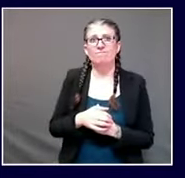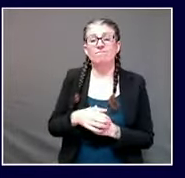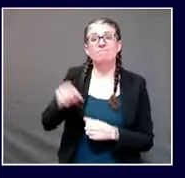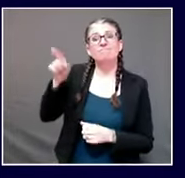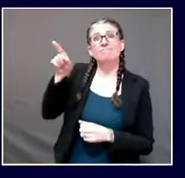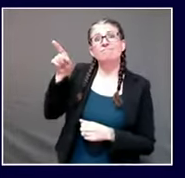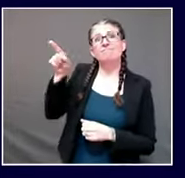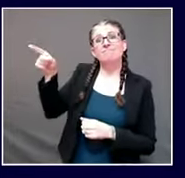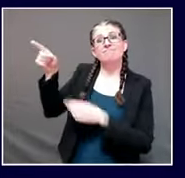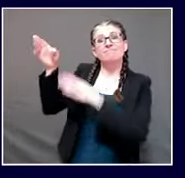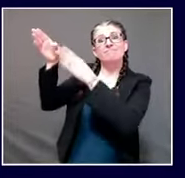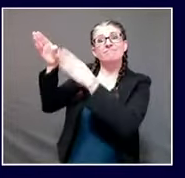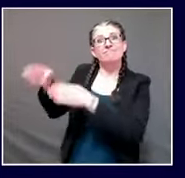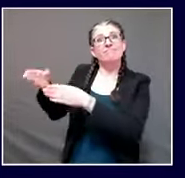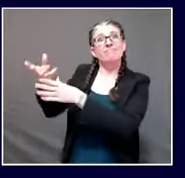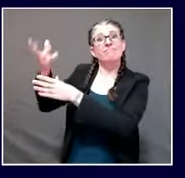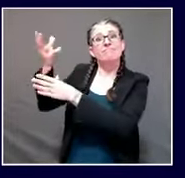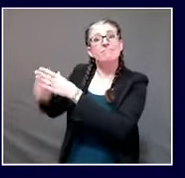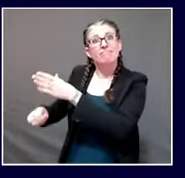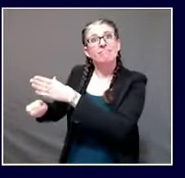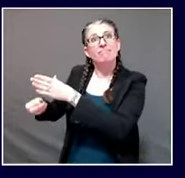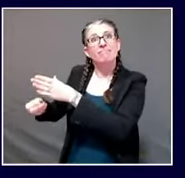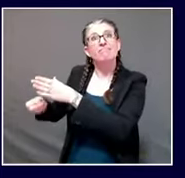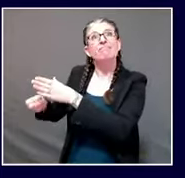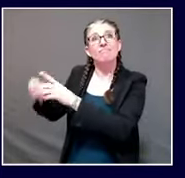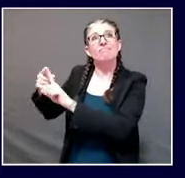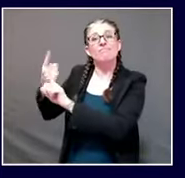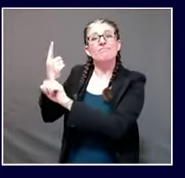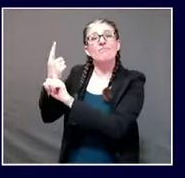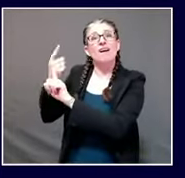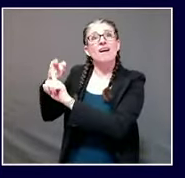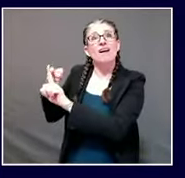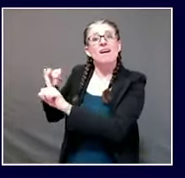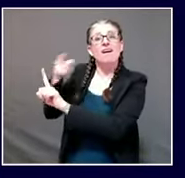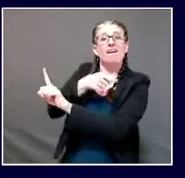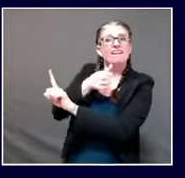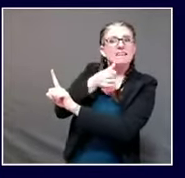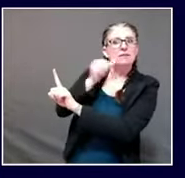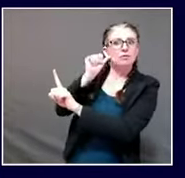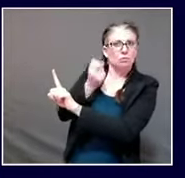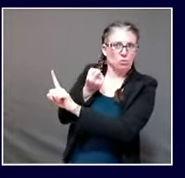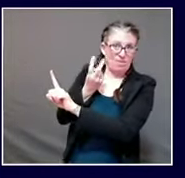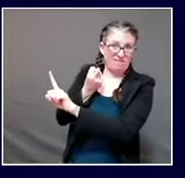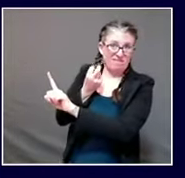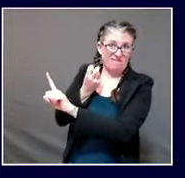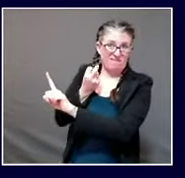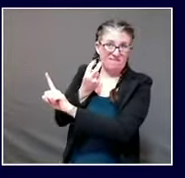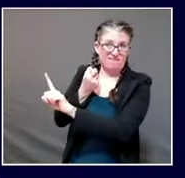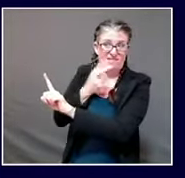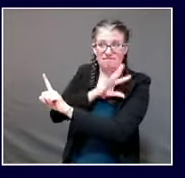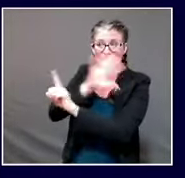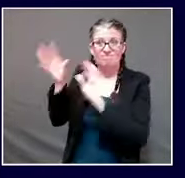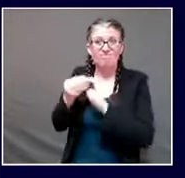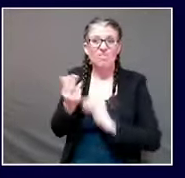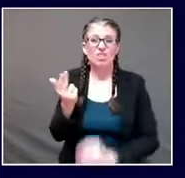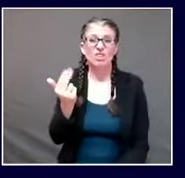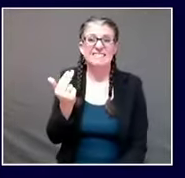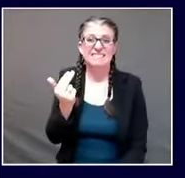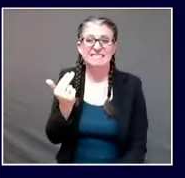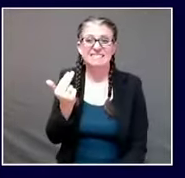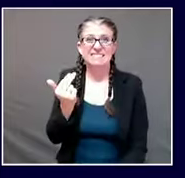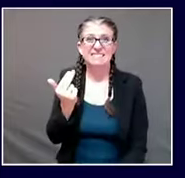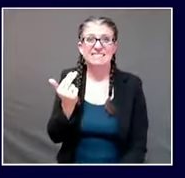people who died with COVID-19 just yesterday. We received those reports. I'd like to take a moment to